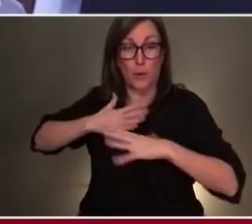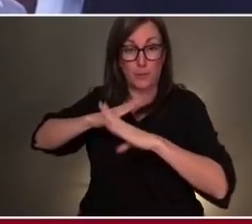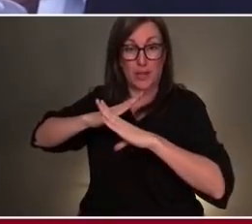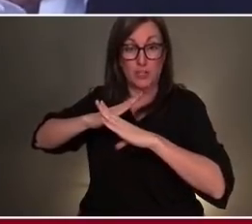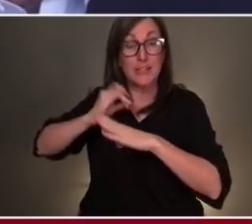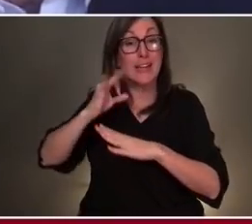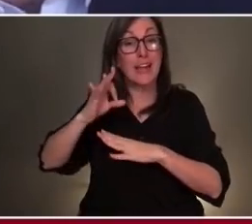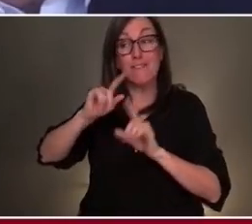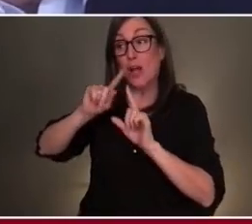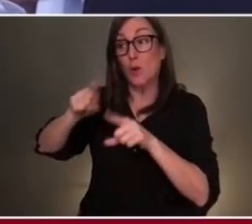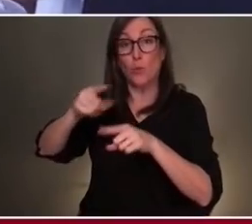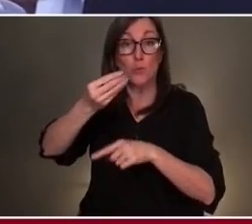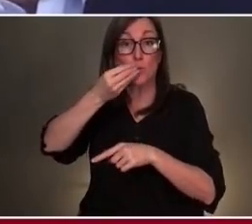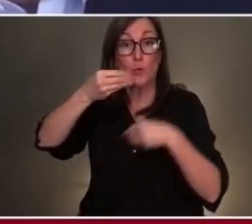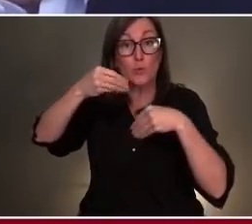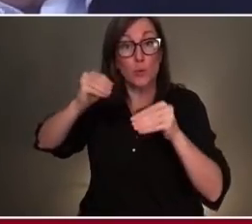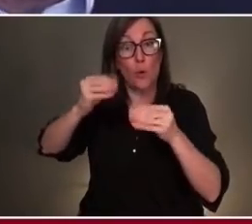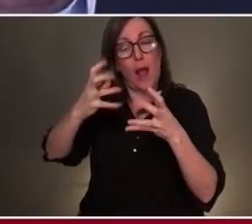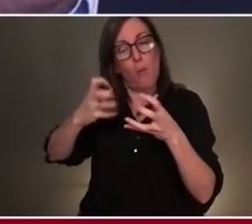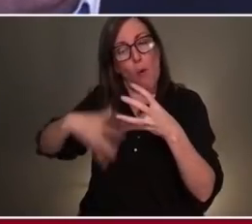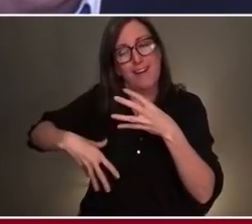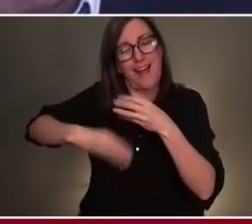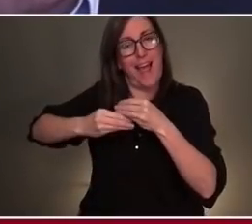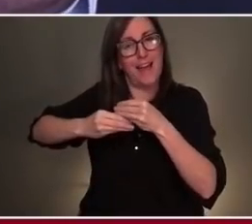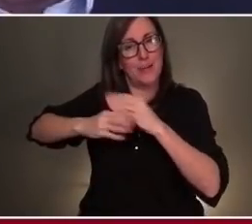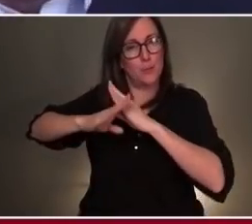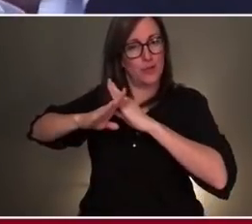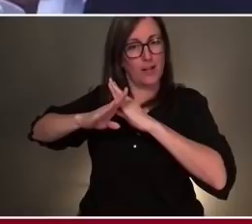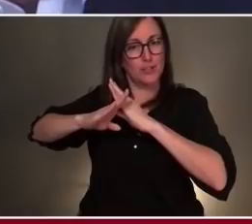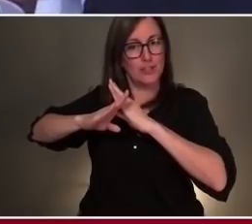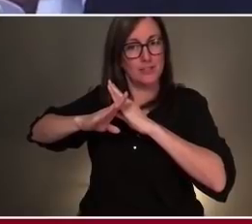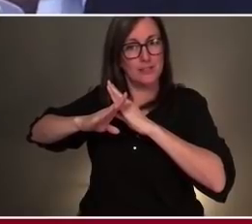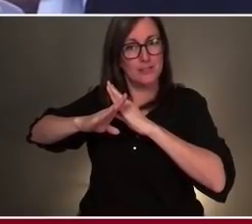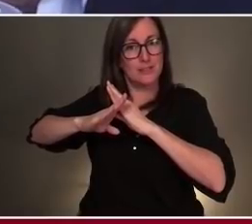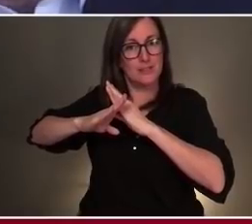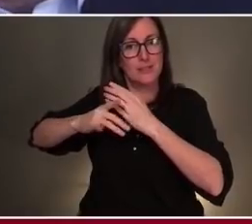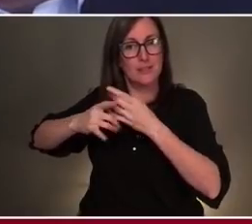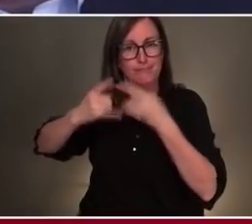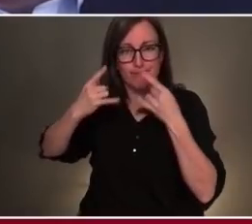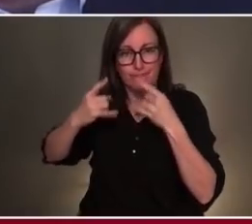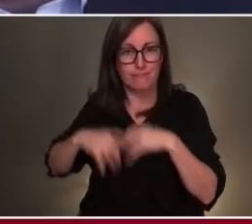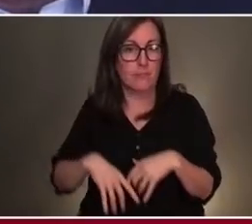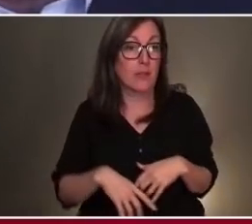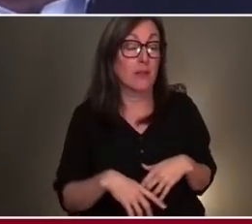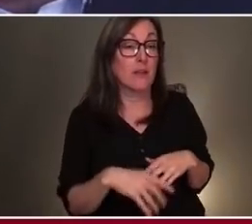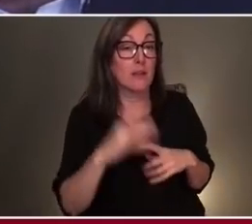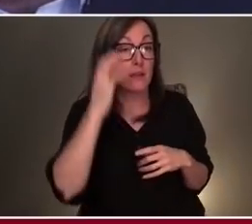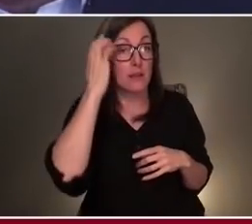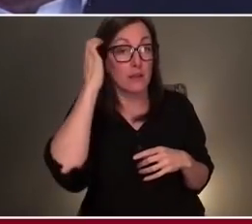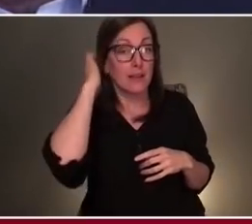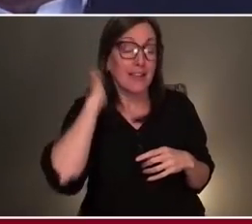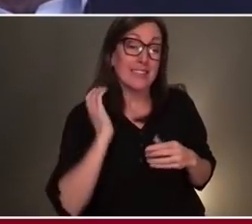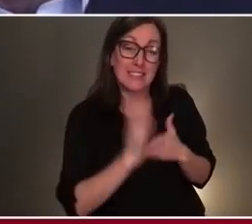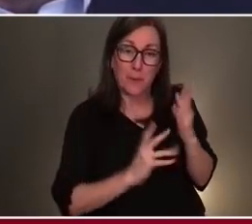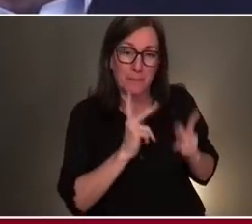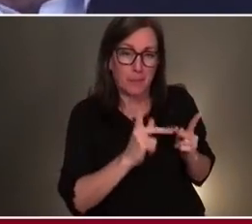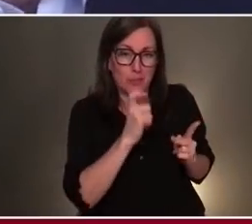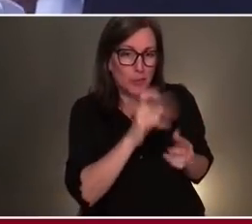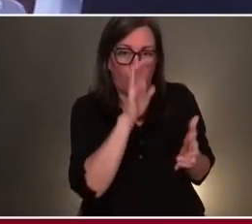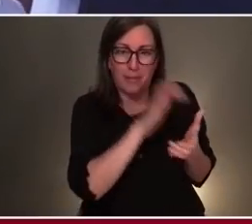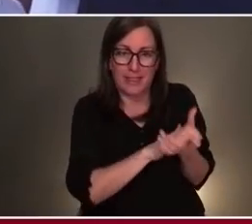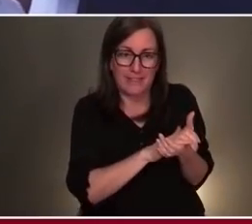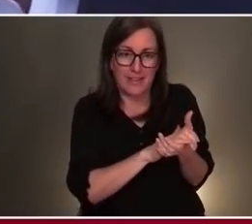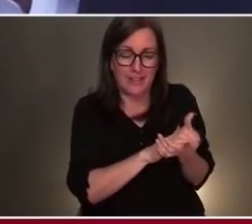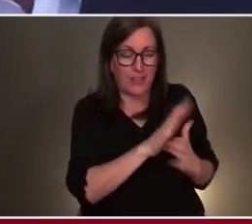and I want to have that added benefit of protection. And then we have those that basically don't believe. They're against